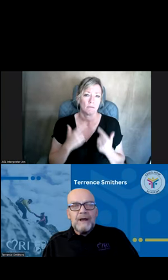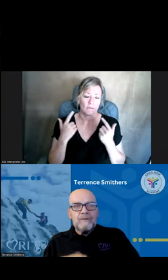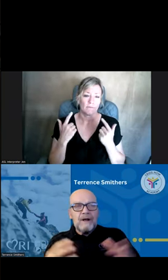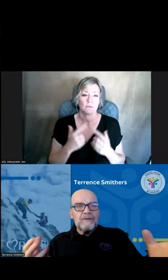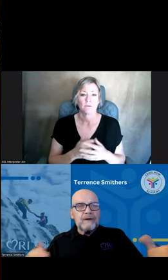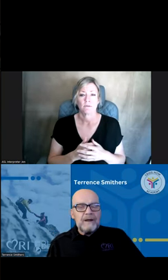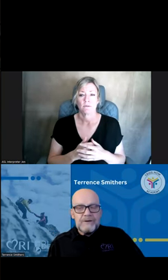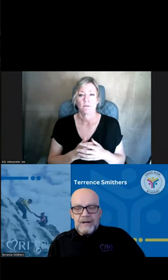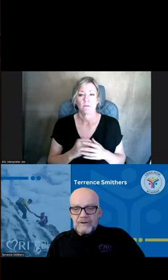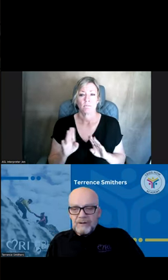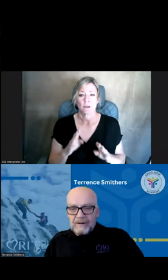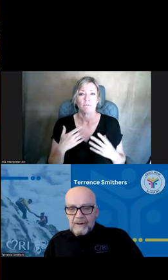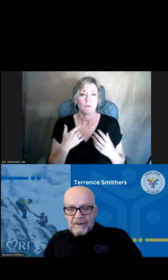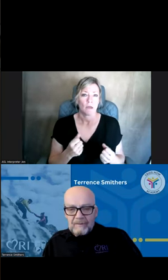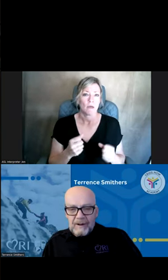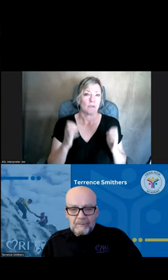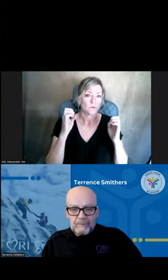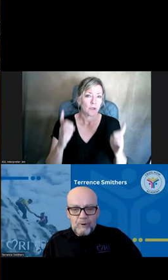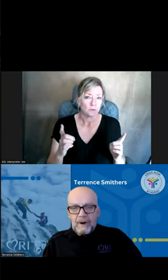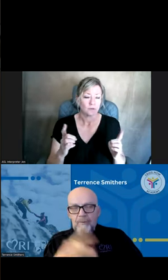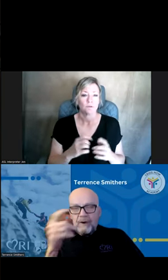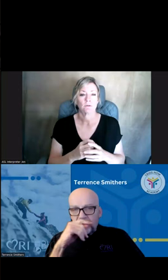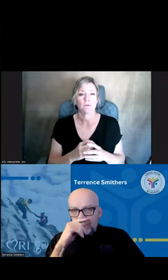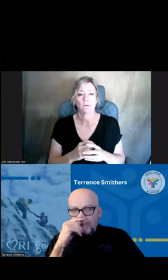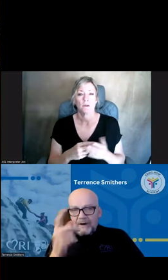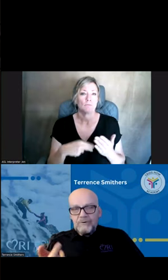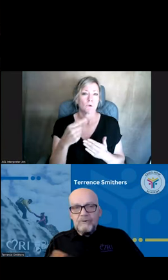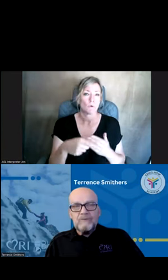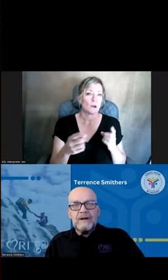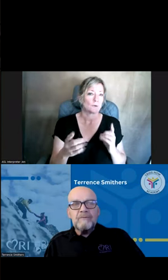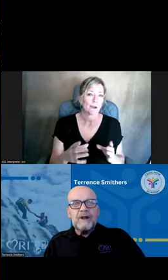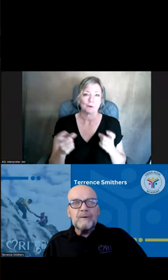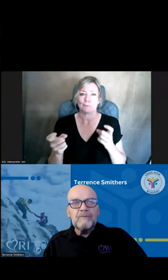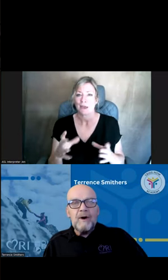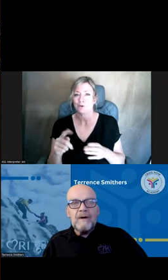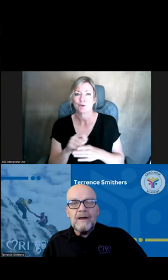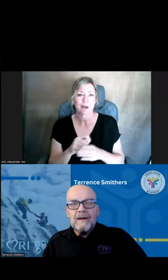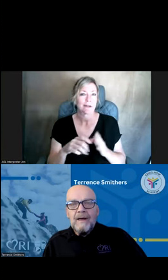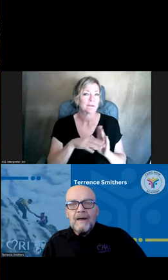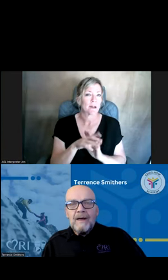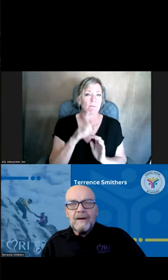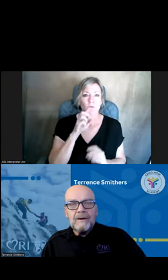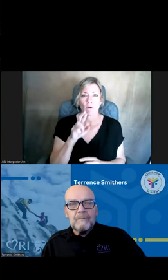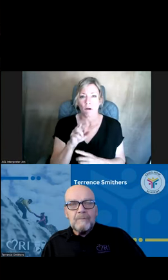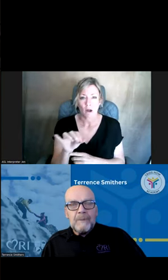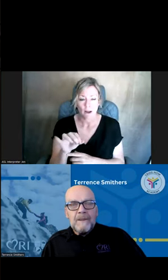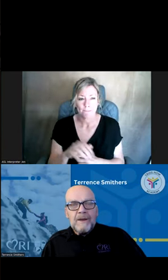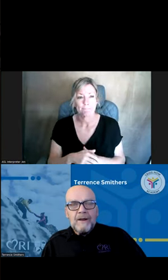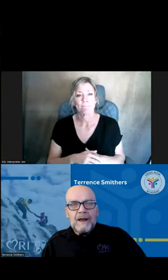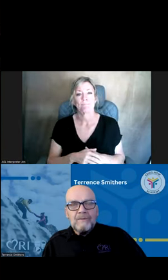behavioral health and education. I'm the program director, manager of training development for RI. And